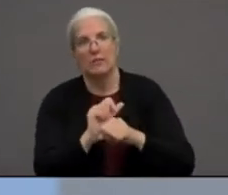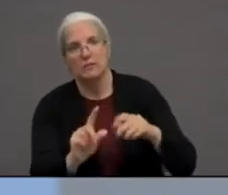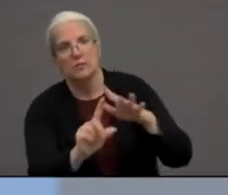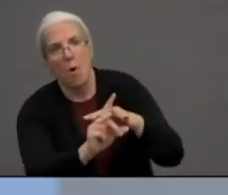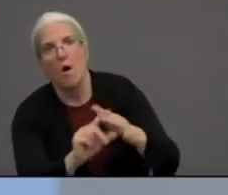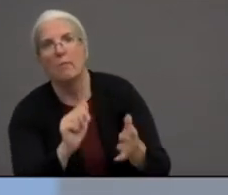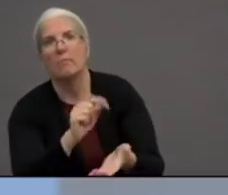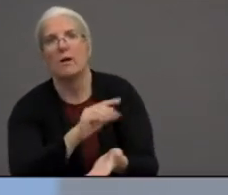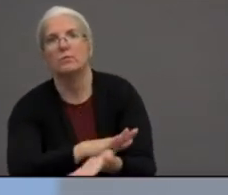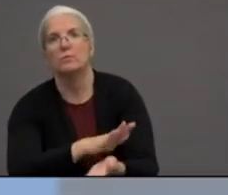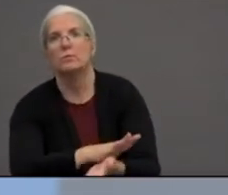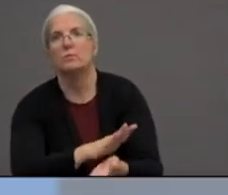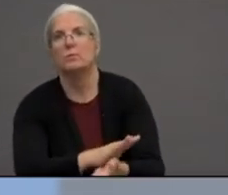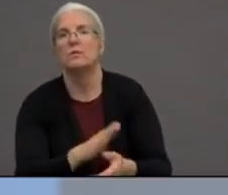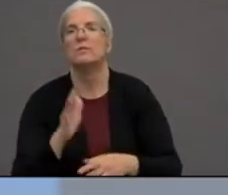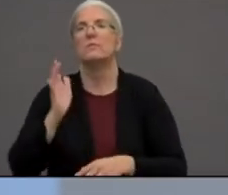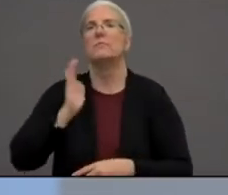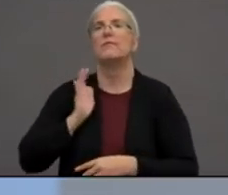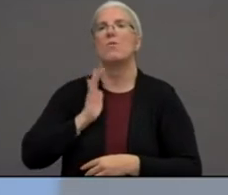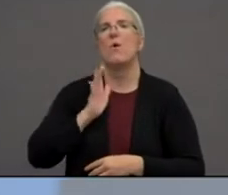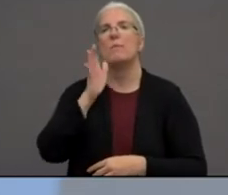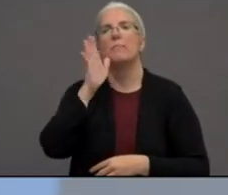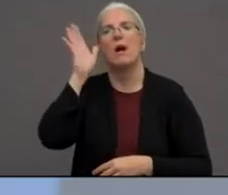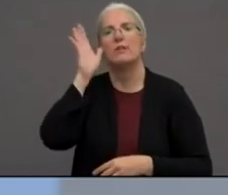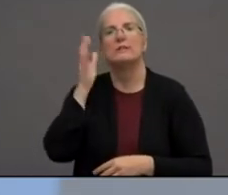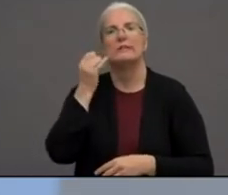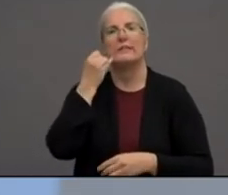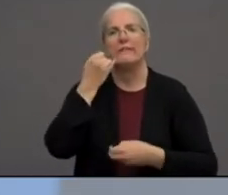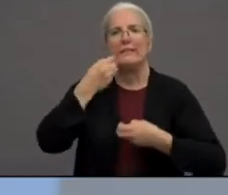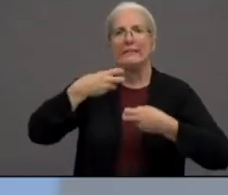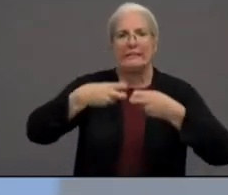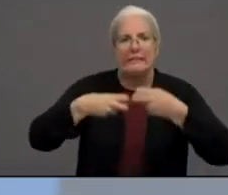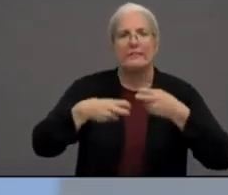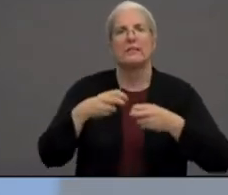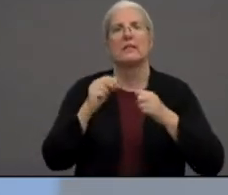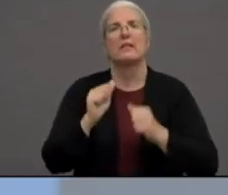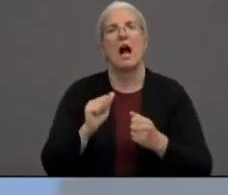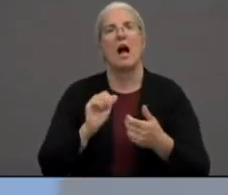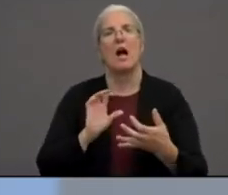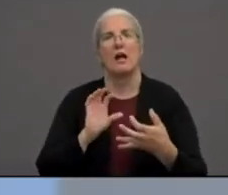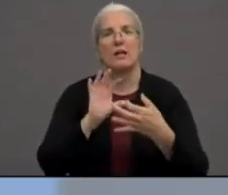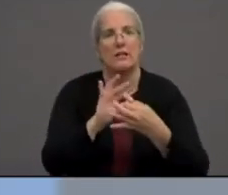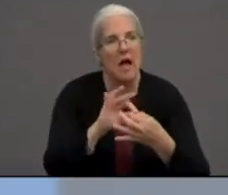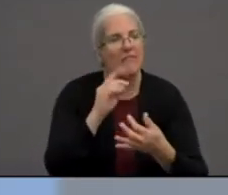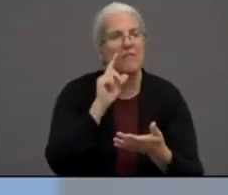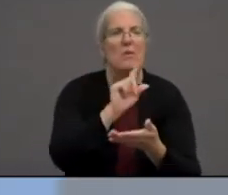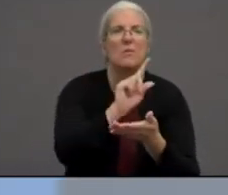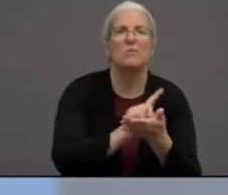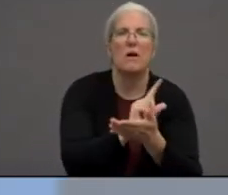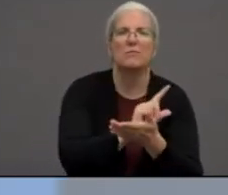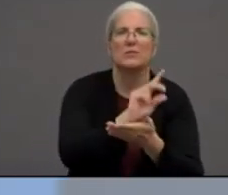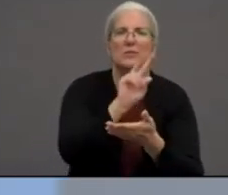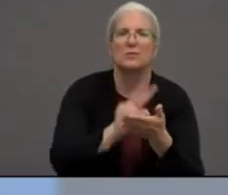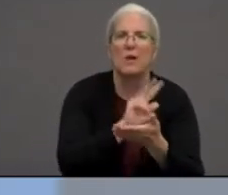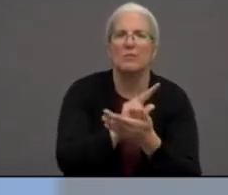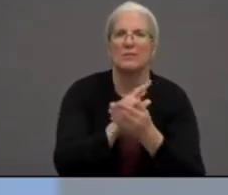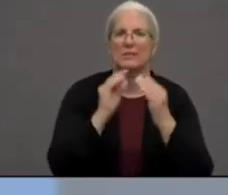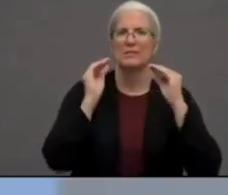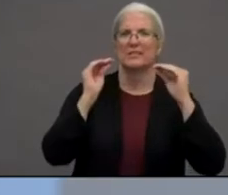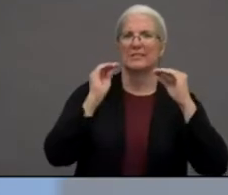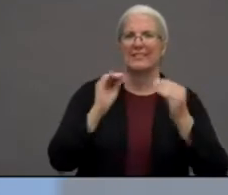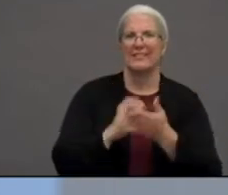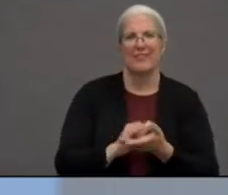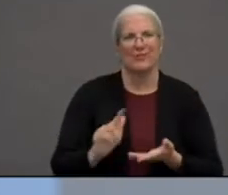was only an hour or two-hour instruction. And we know that children are better served when they're in school